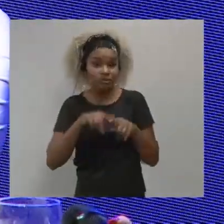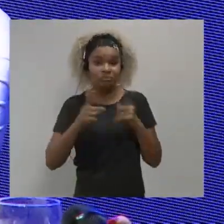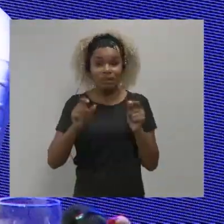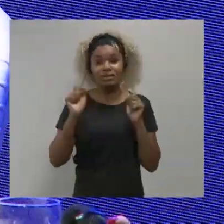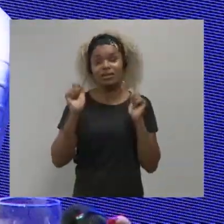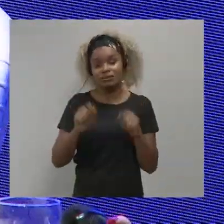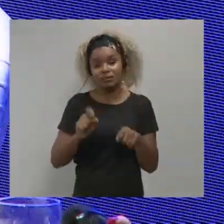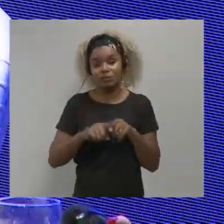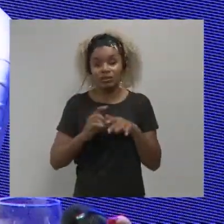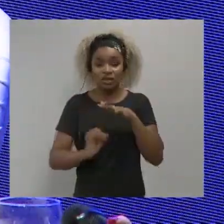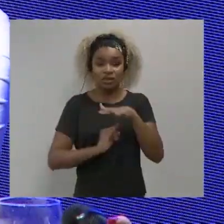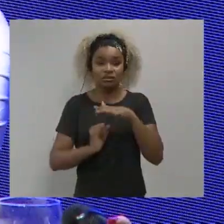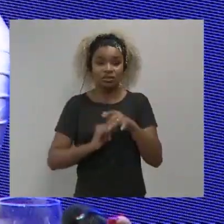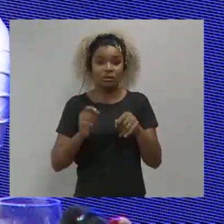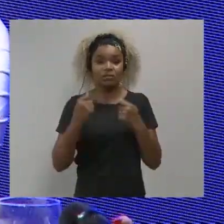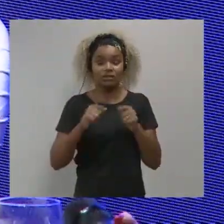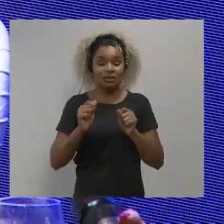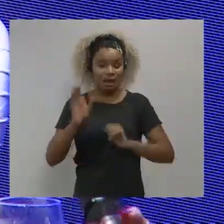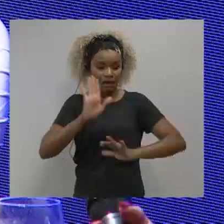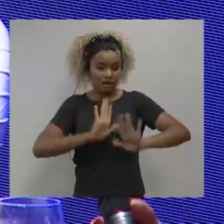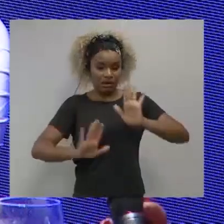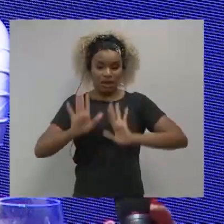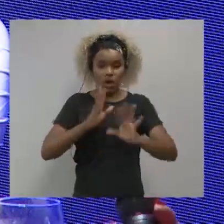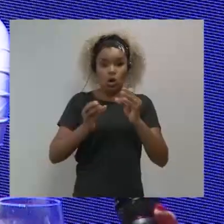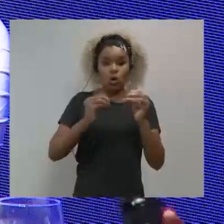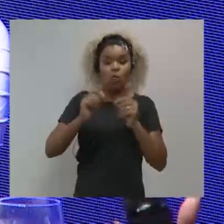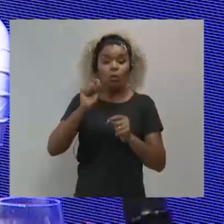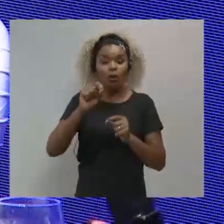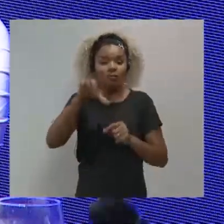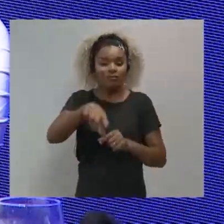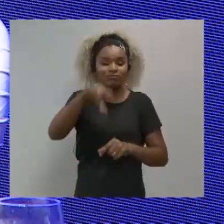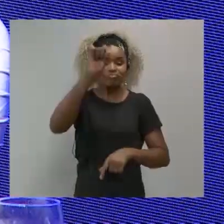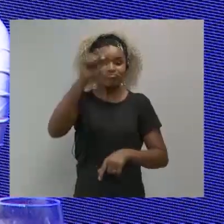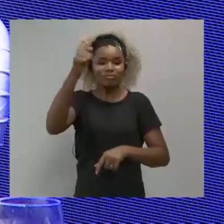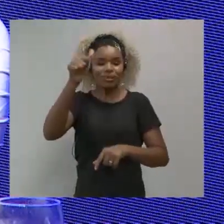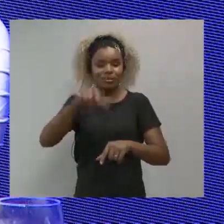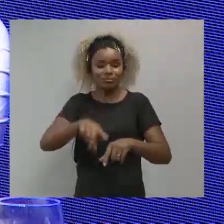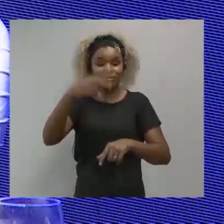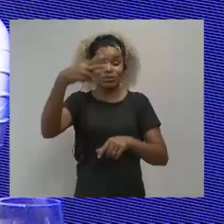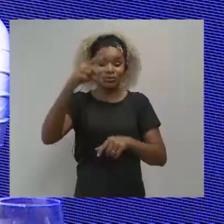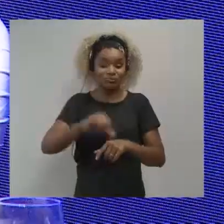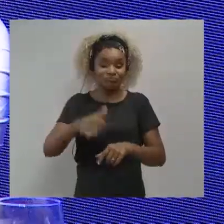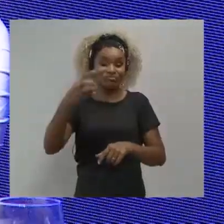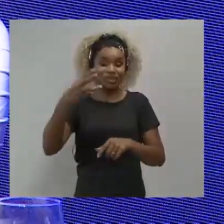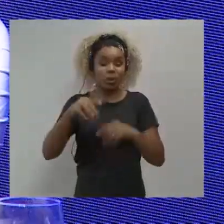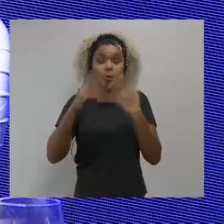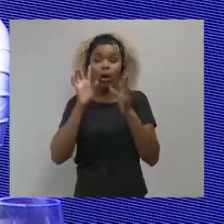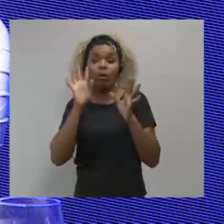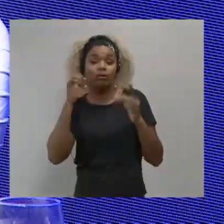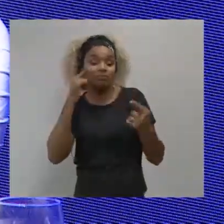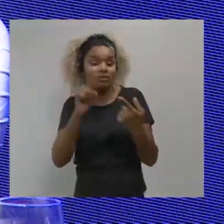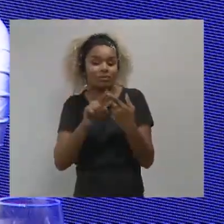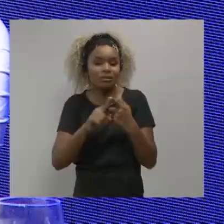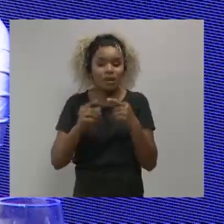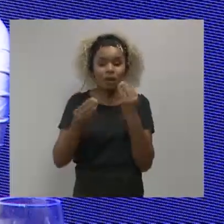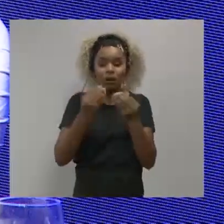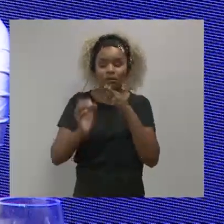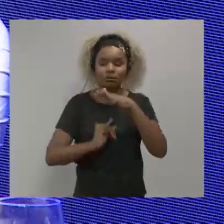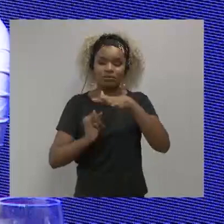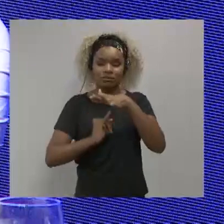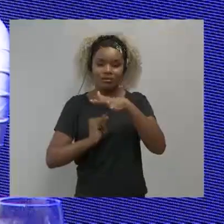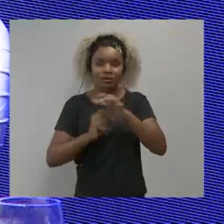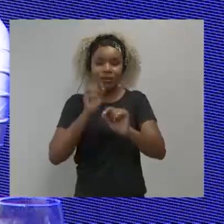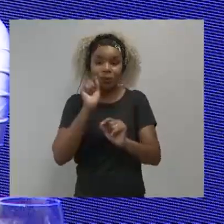good risk, but it can lead the institution to know how to deal with, know how to prioritize their